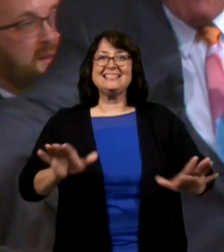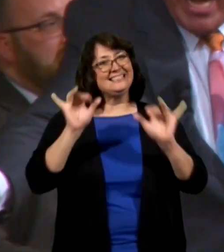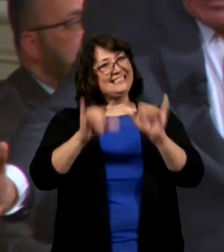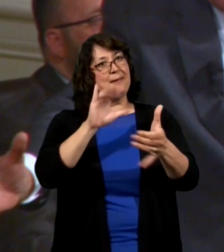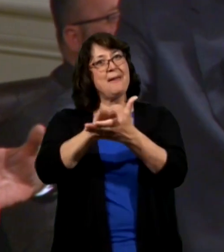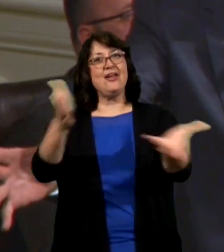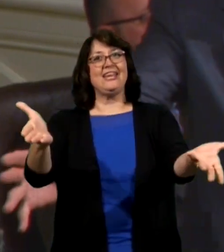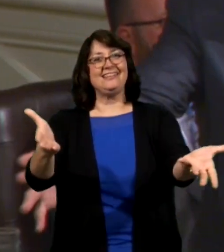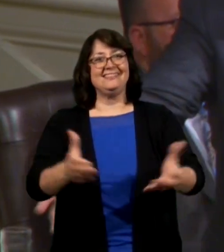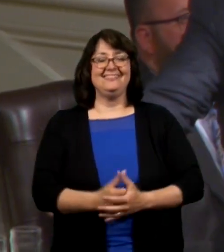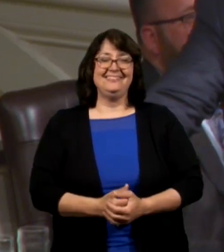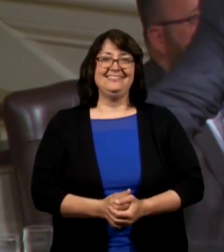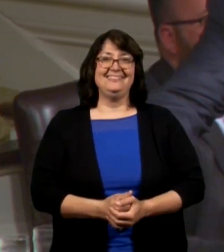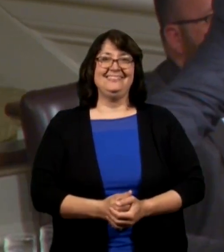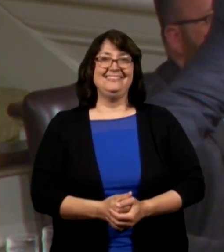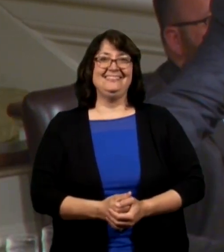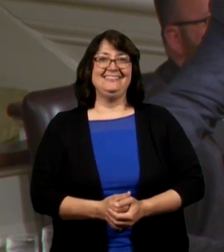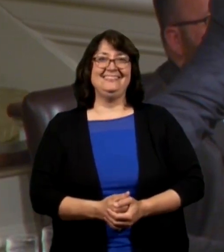stay married.